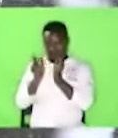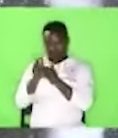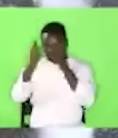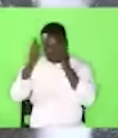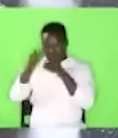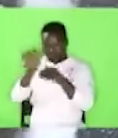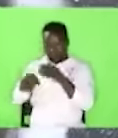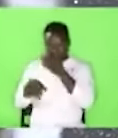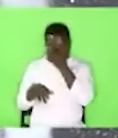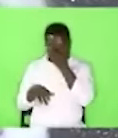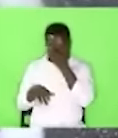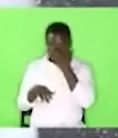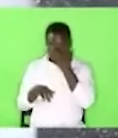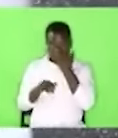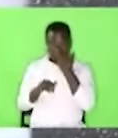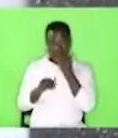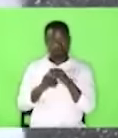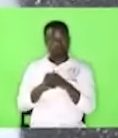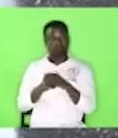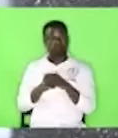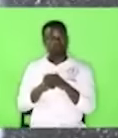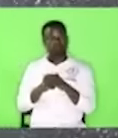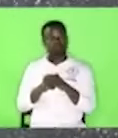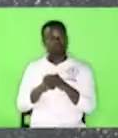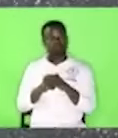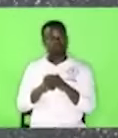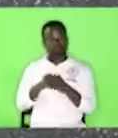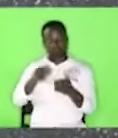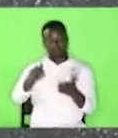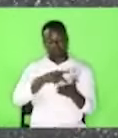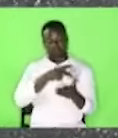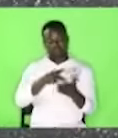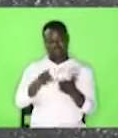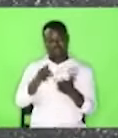Psalm 2 from verse 5.